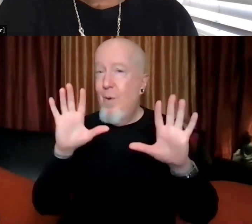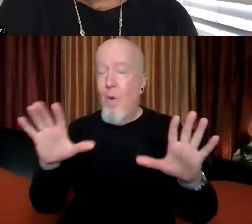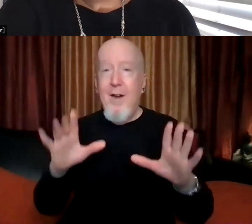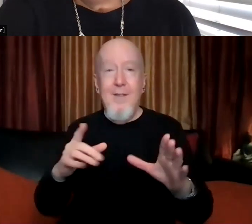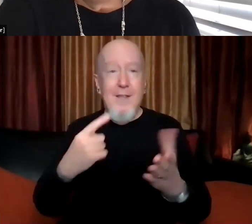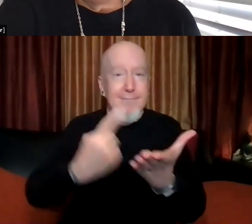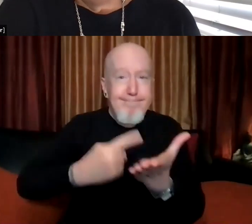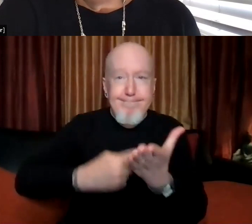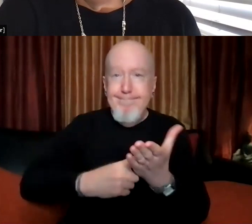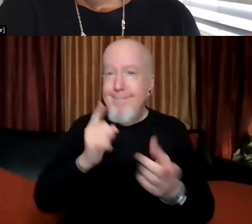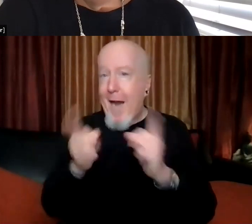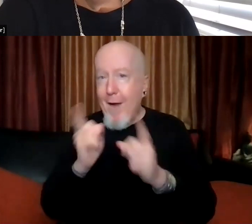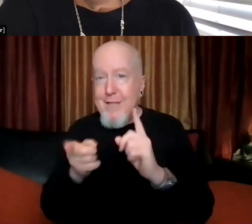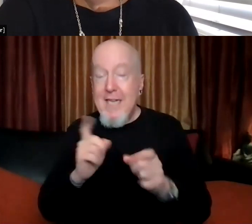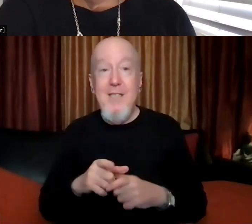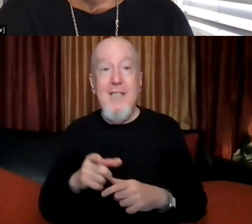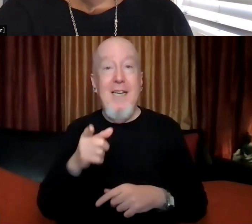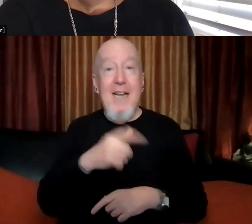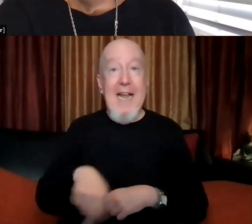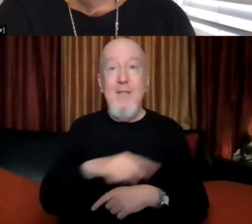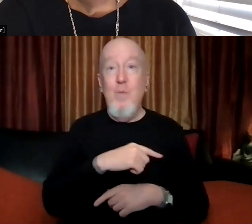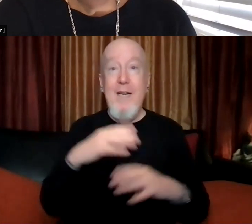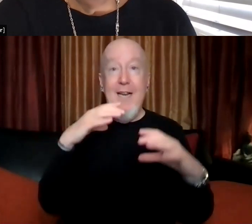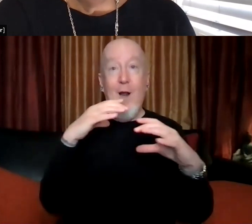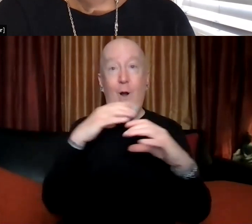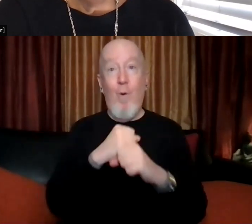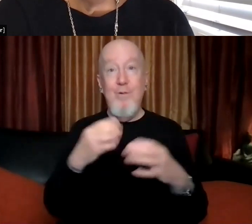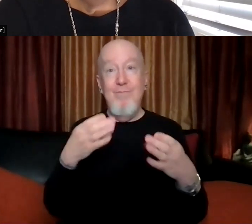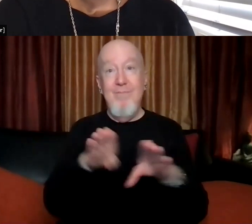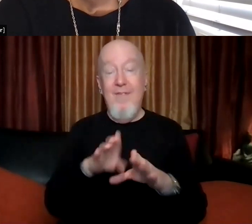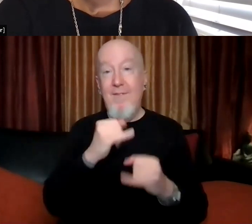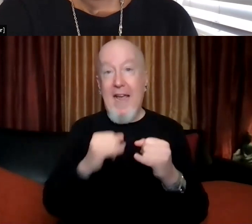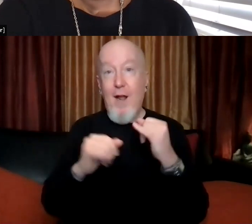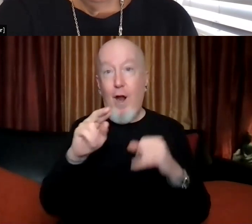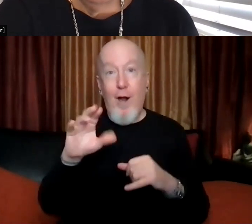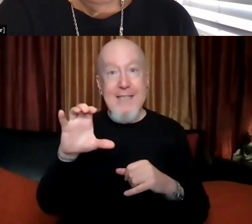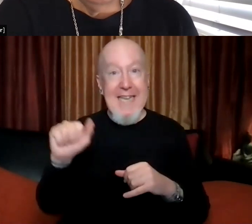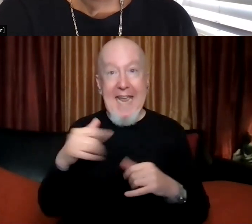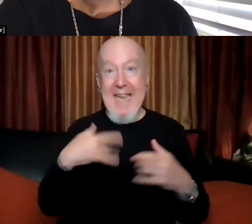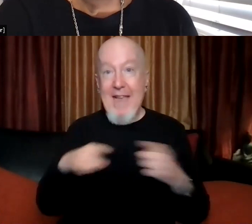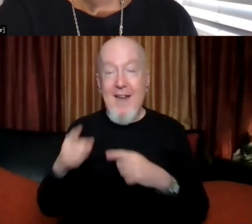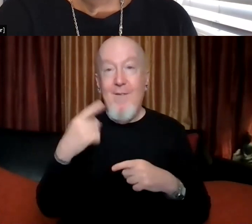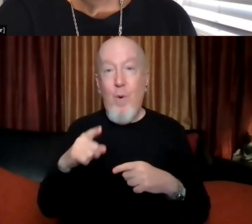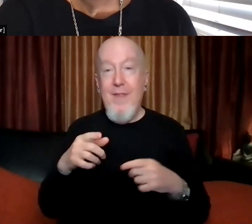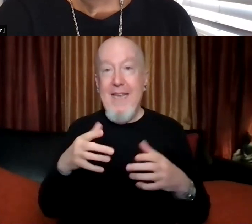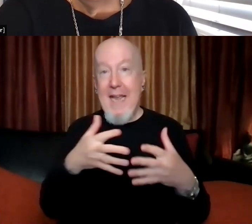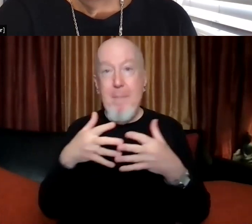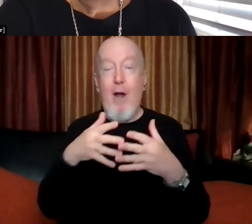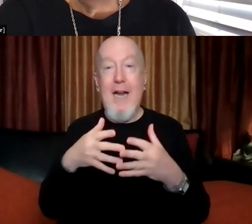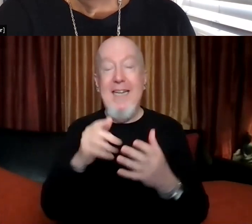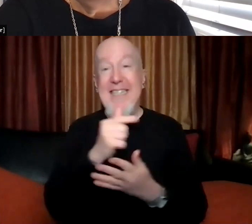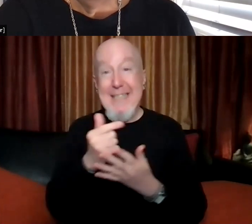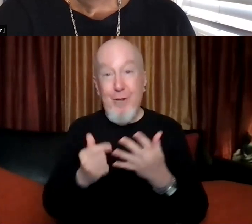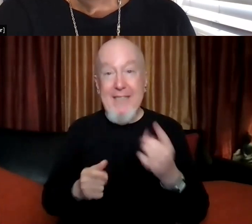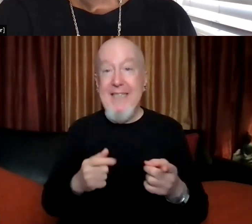uh, as we close out the final RCA event for the Memory Studies of the America series. It was my pleasure to be